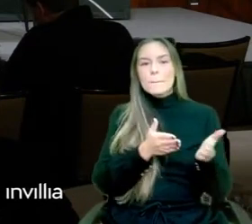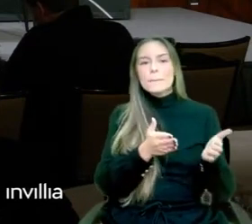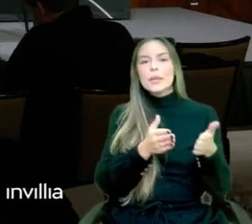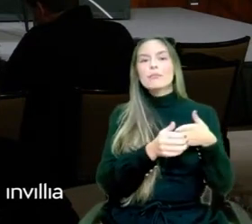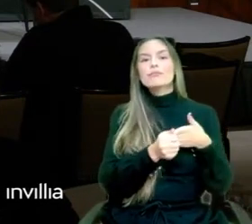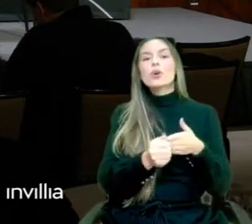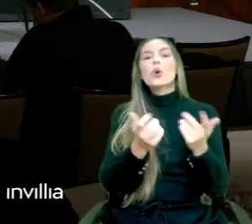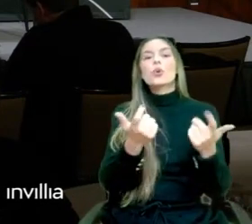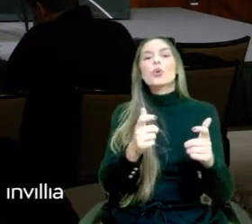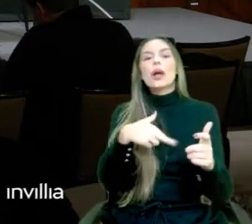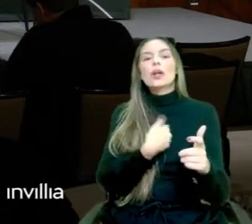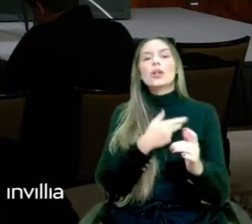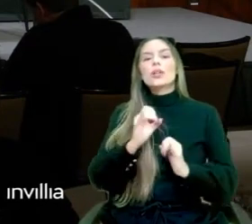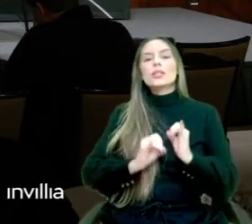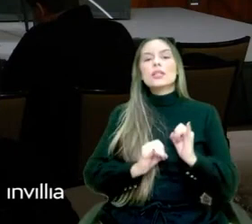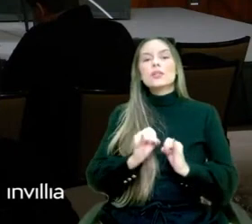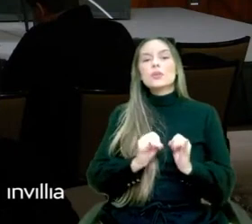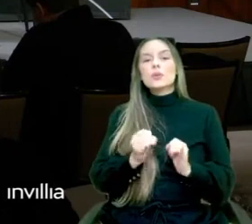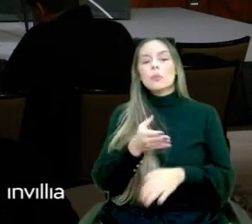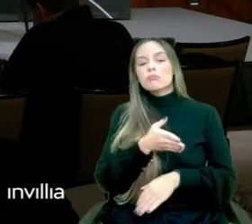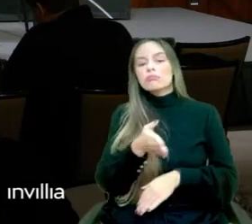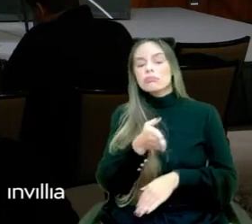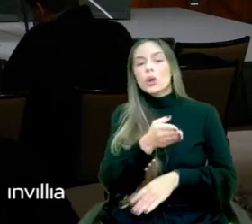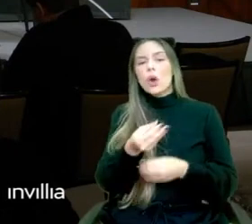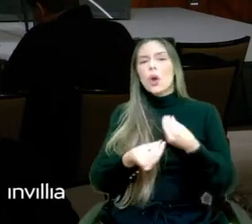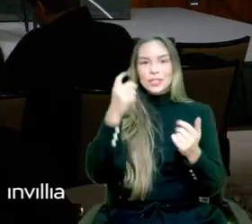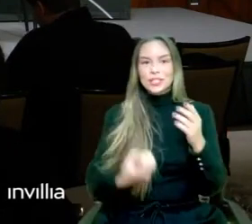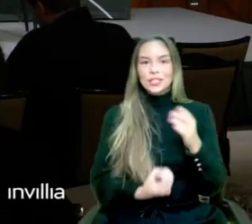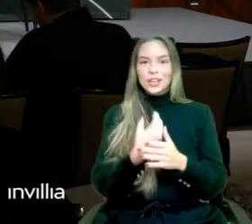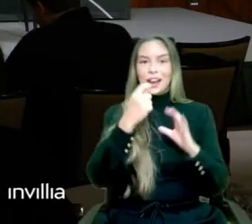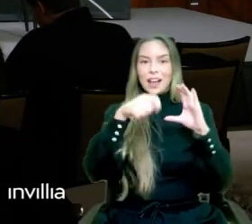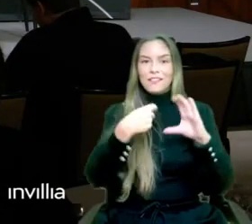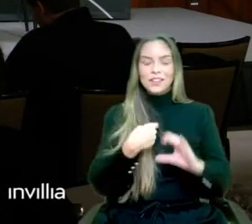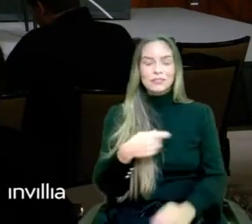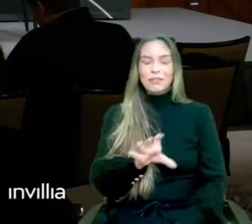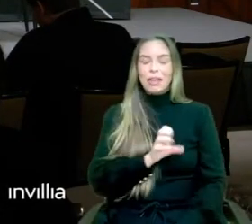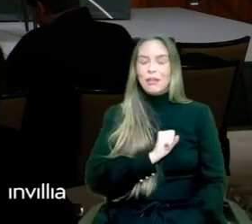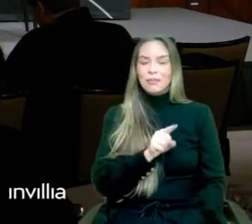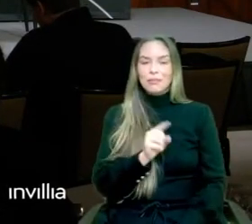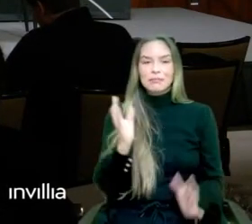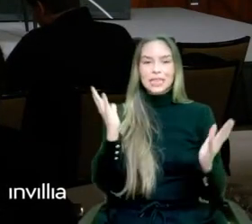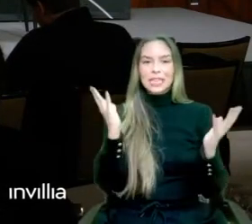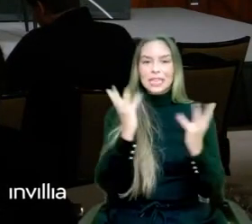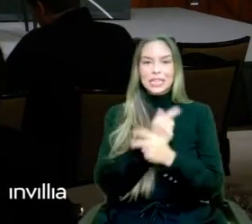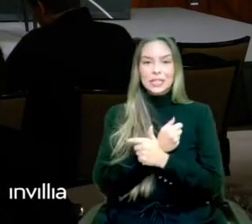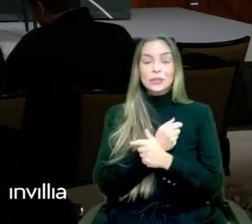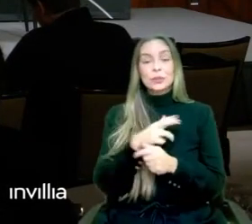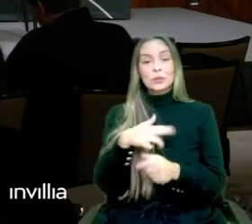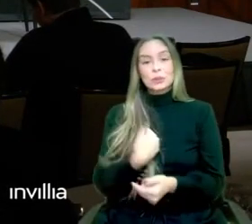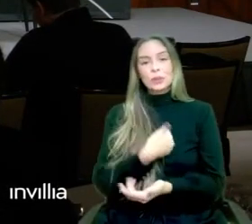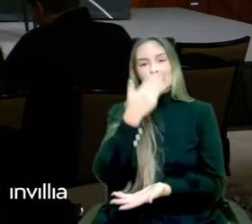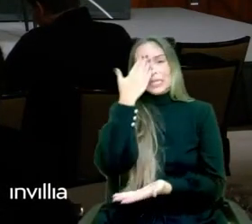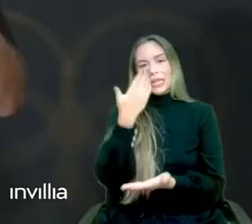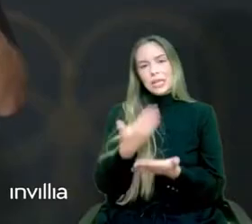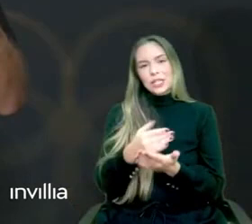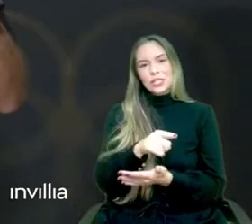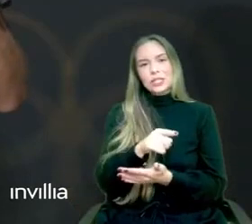part of building this future ahead of us. So, we believe the AI revolution